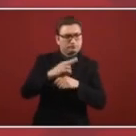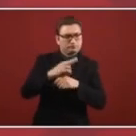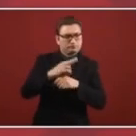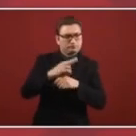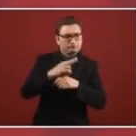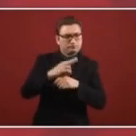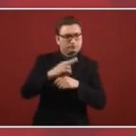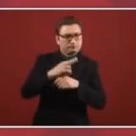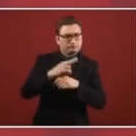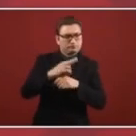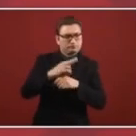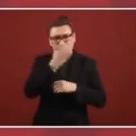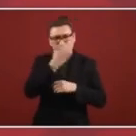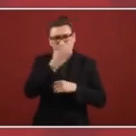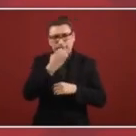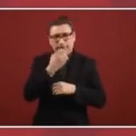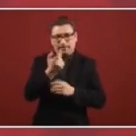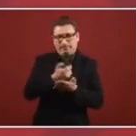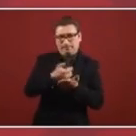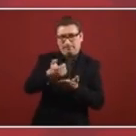and they are paid for this